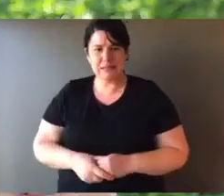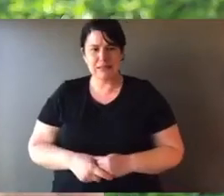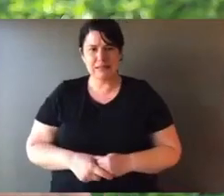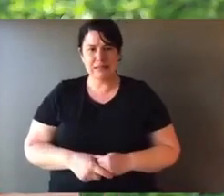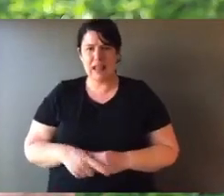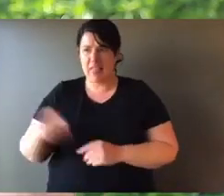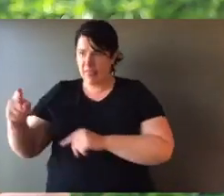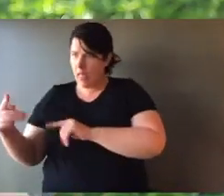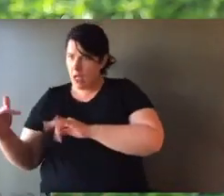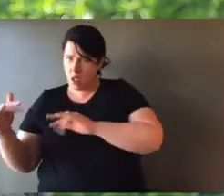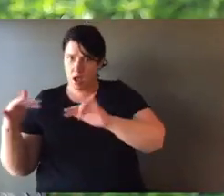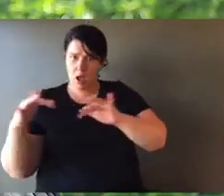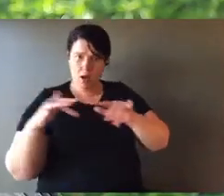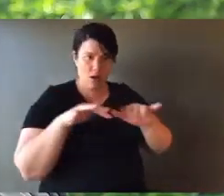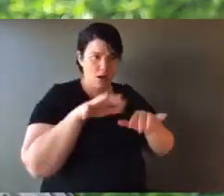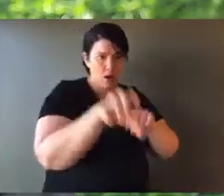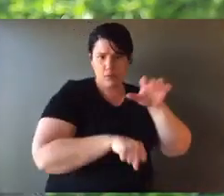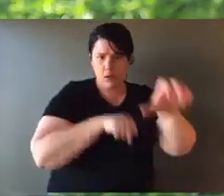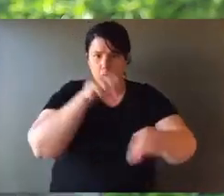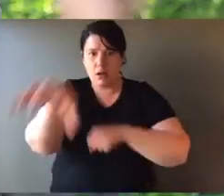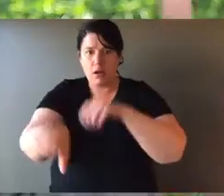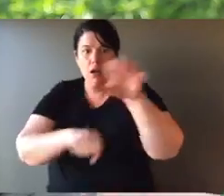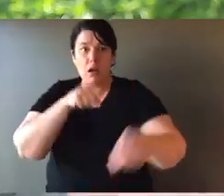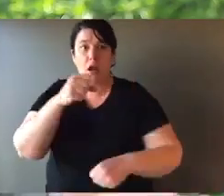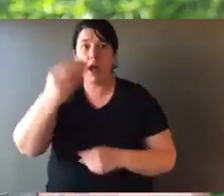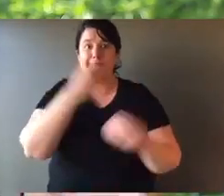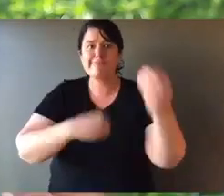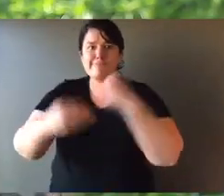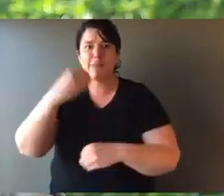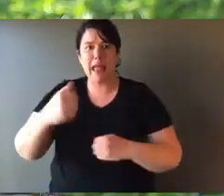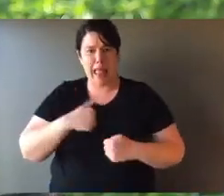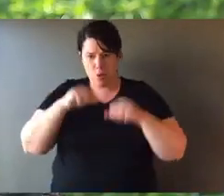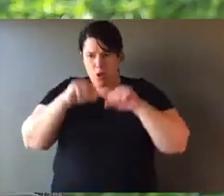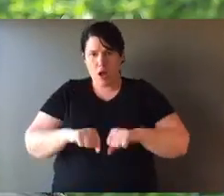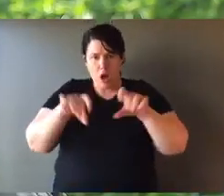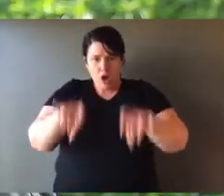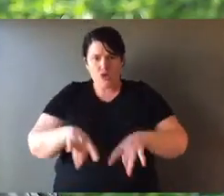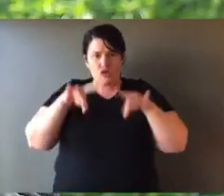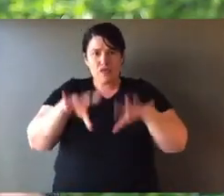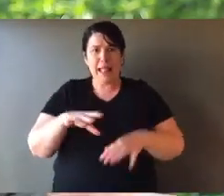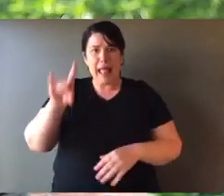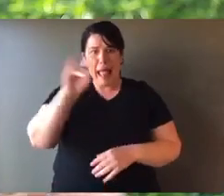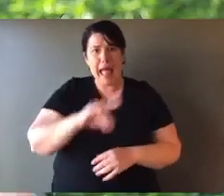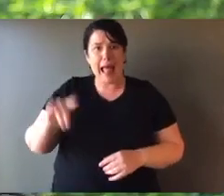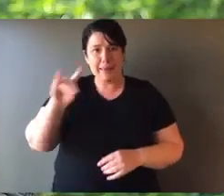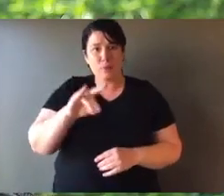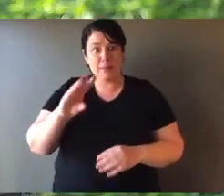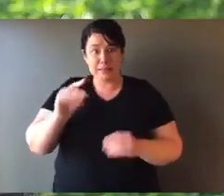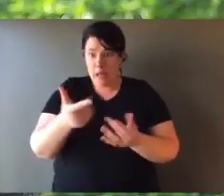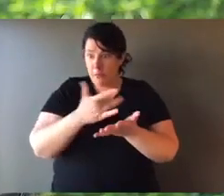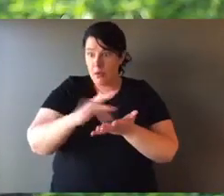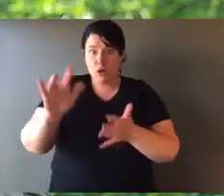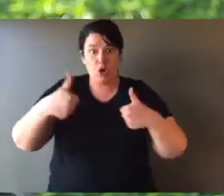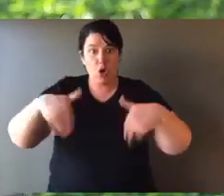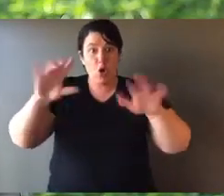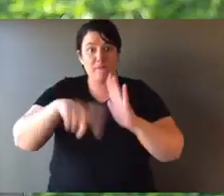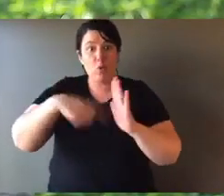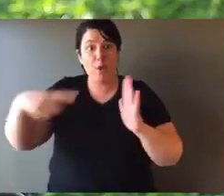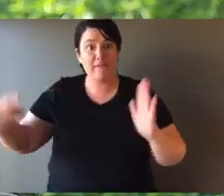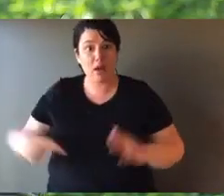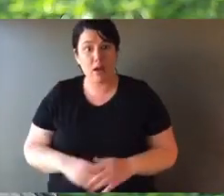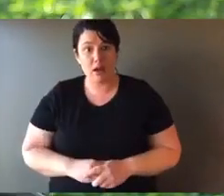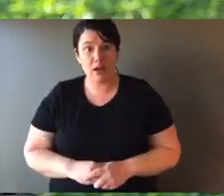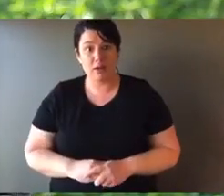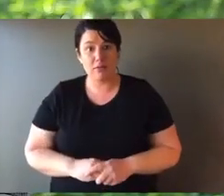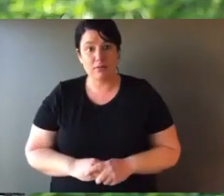fox or cat. Now, the fox or cat have invaded our native spaces. And with that, they've just depleted and in some cases sent extinct